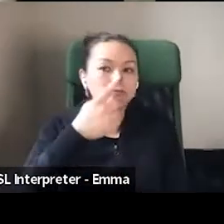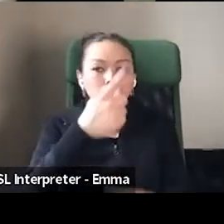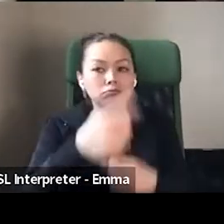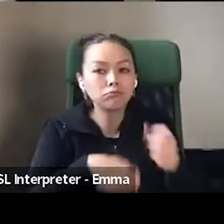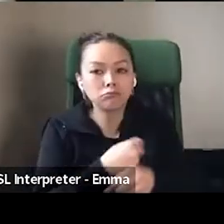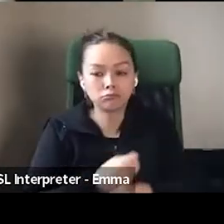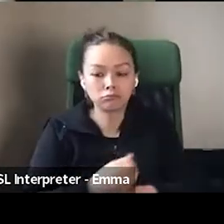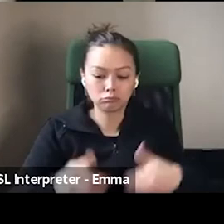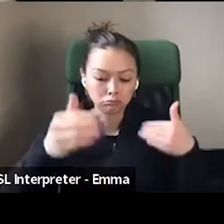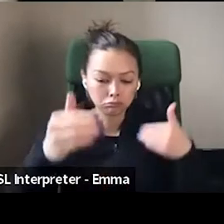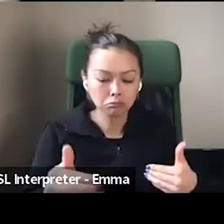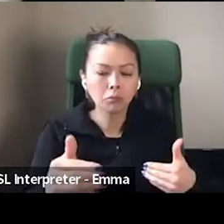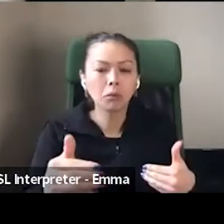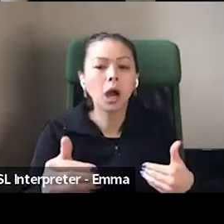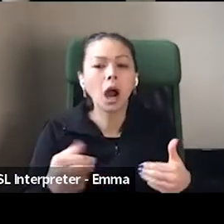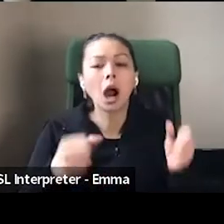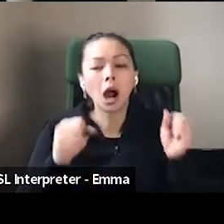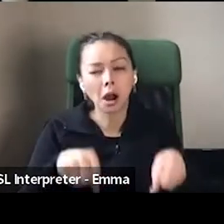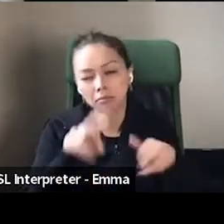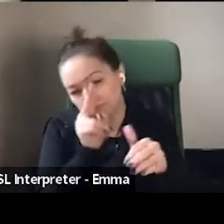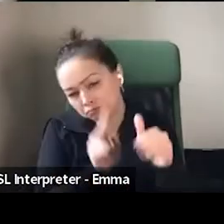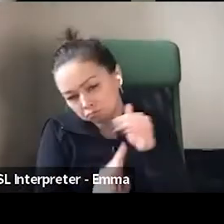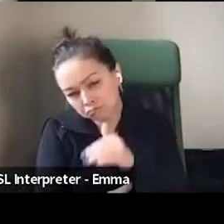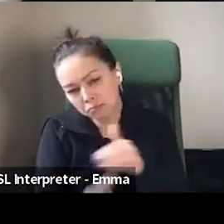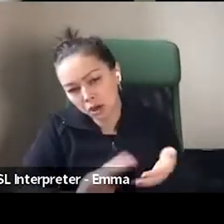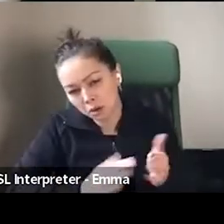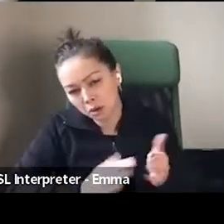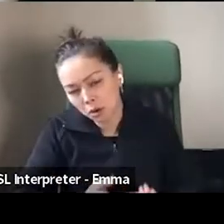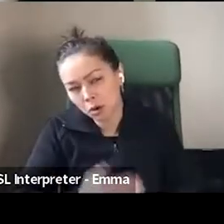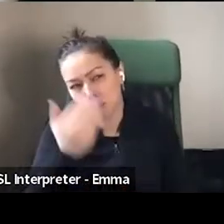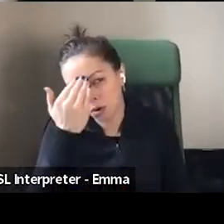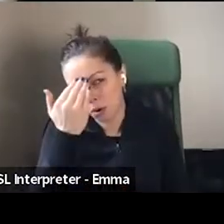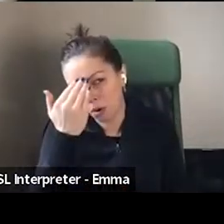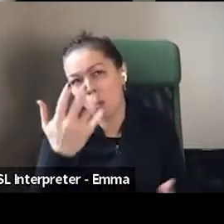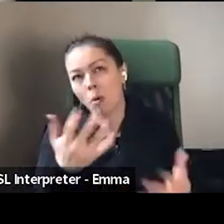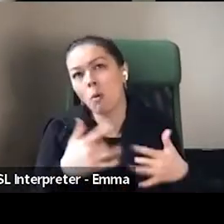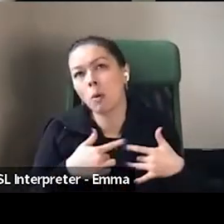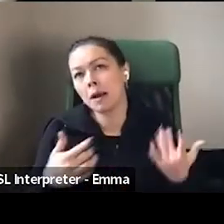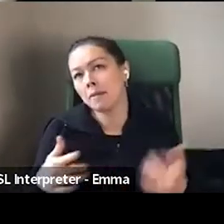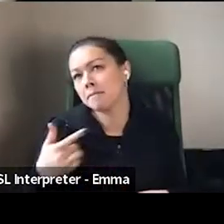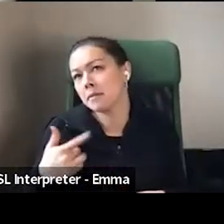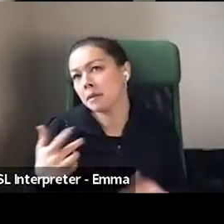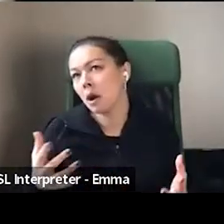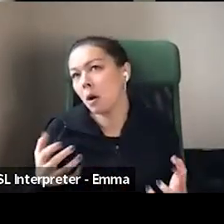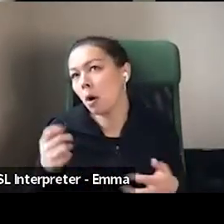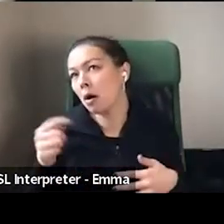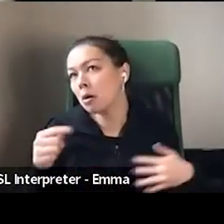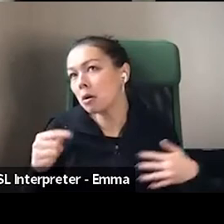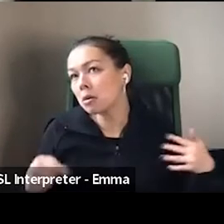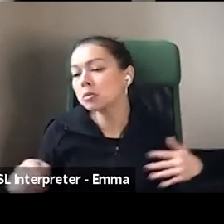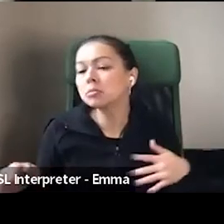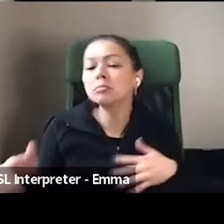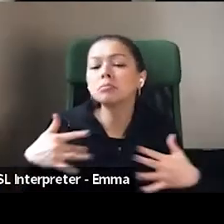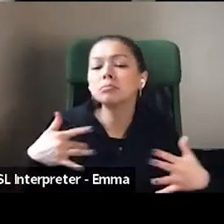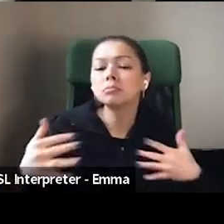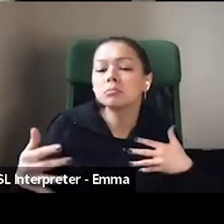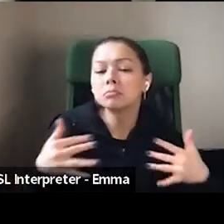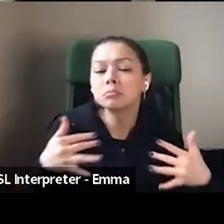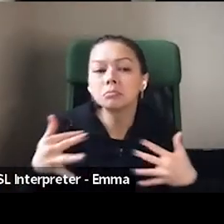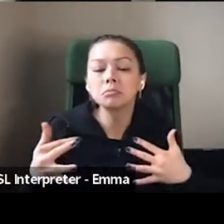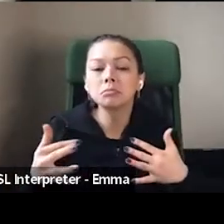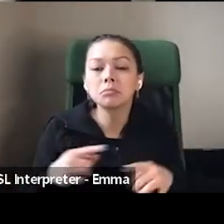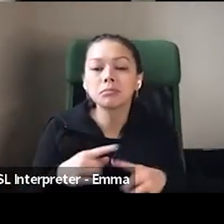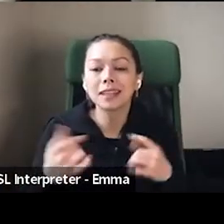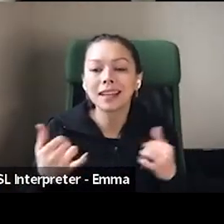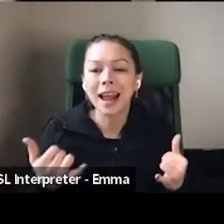books and I'm still not there. Um, it's, it's just a longer, a longer curve. And, um, I'm